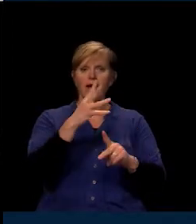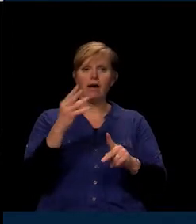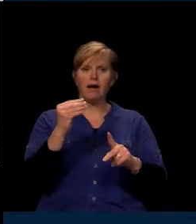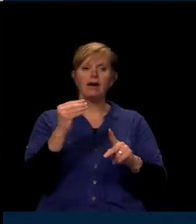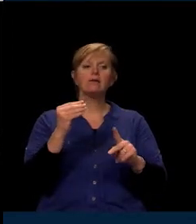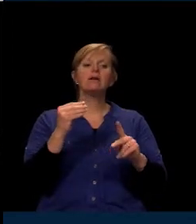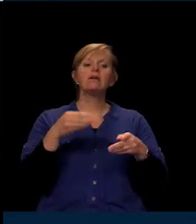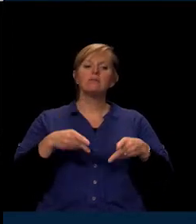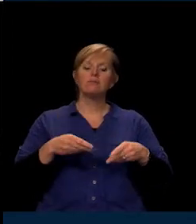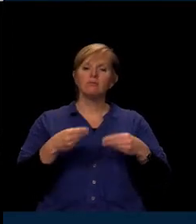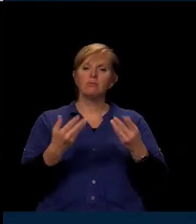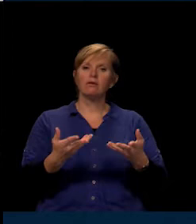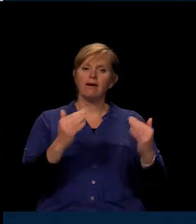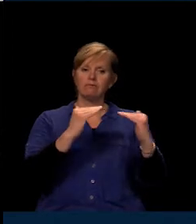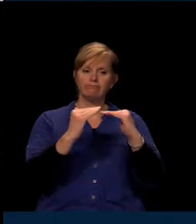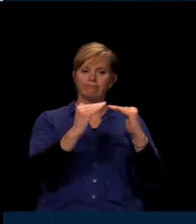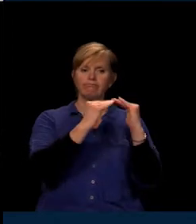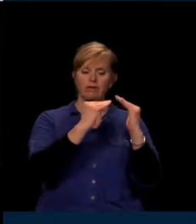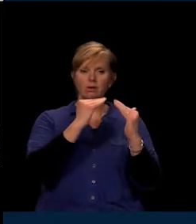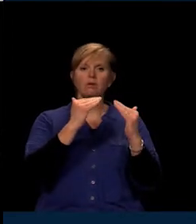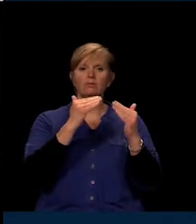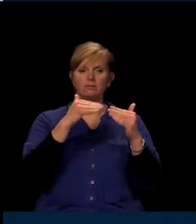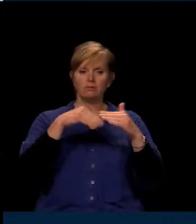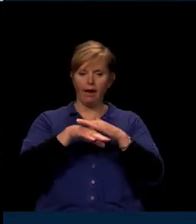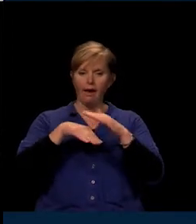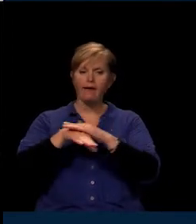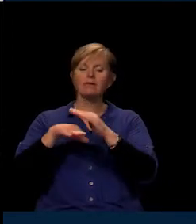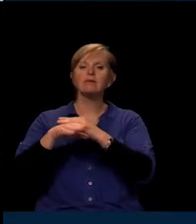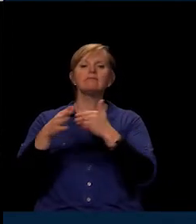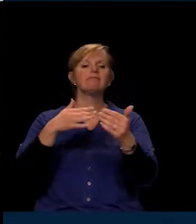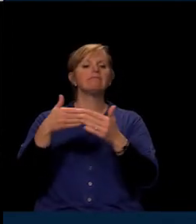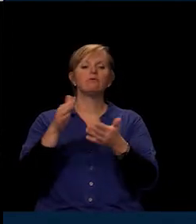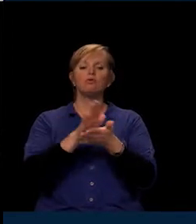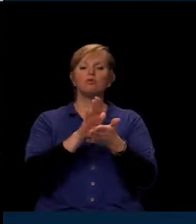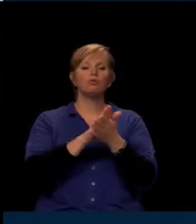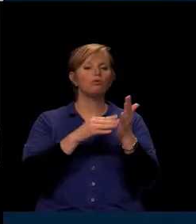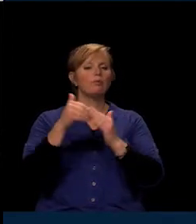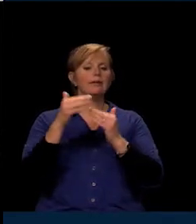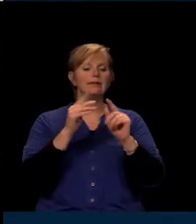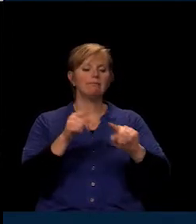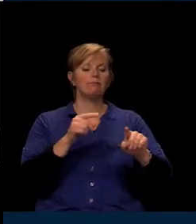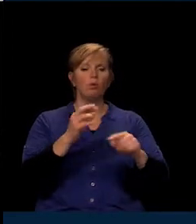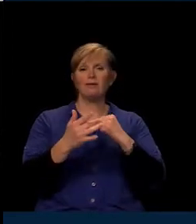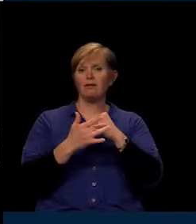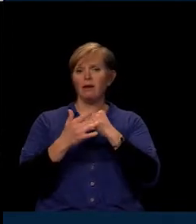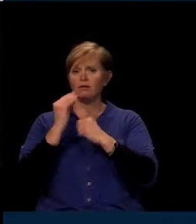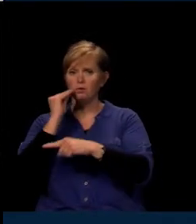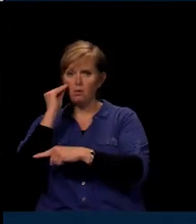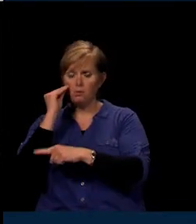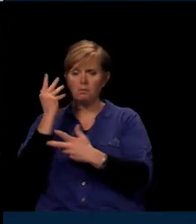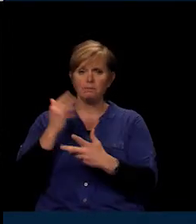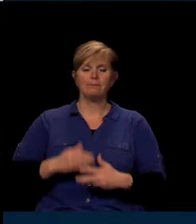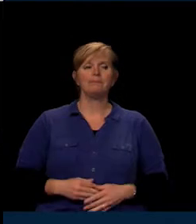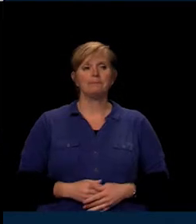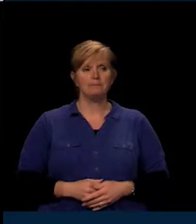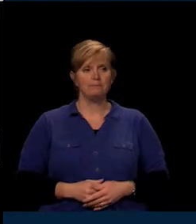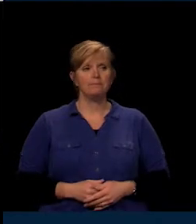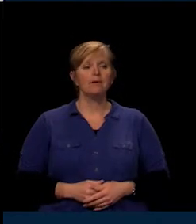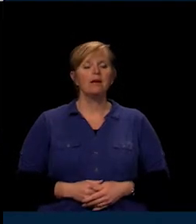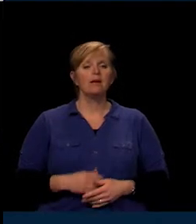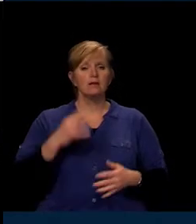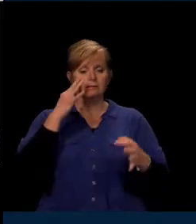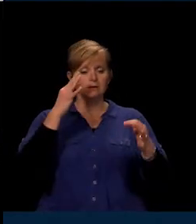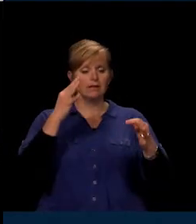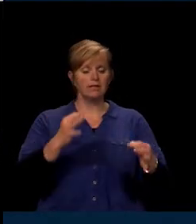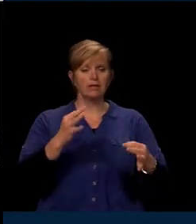for students regardless of the school building they attend or the technology available to them at home. The decision